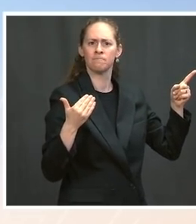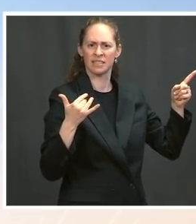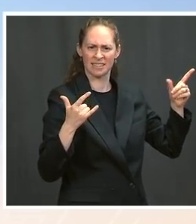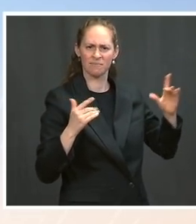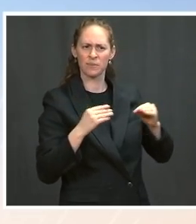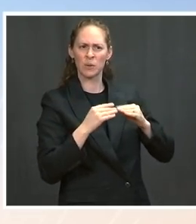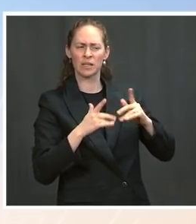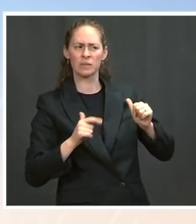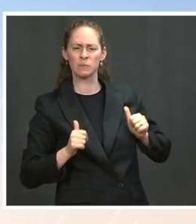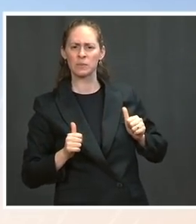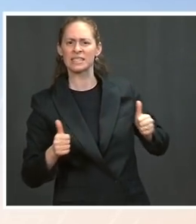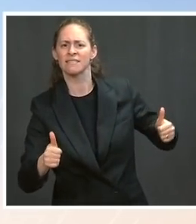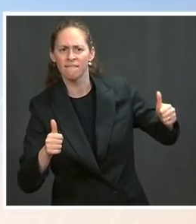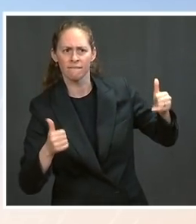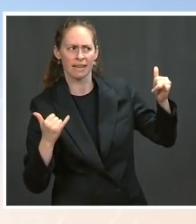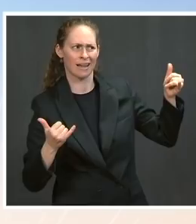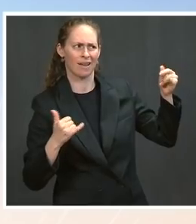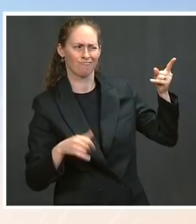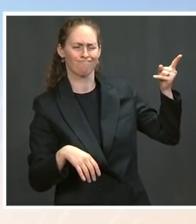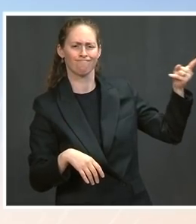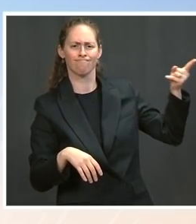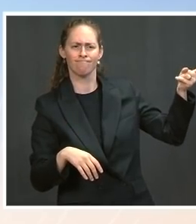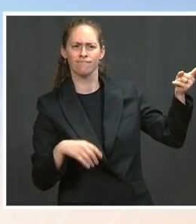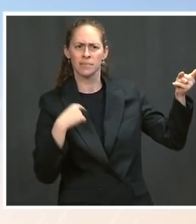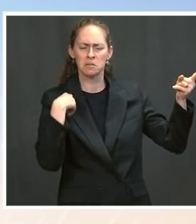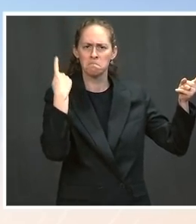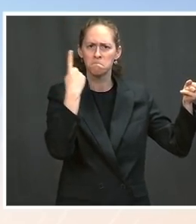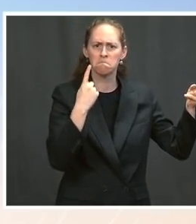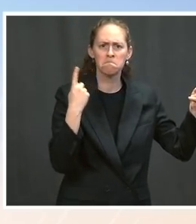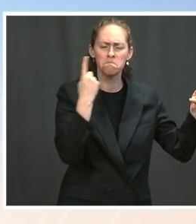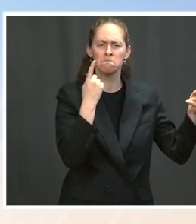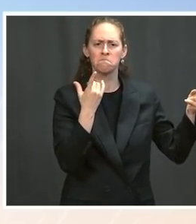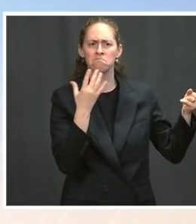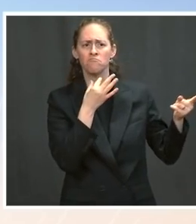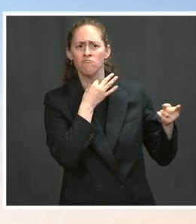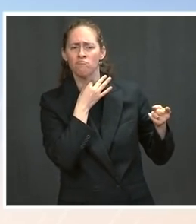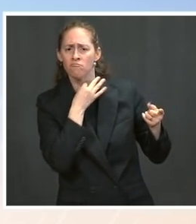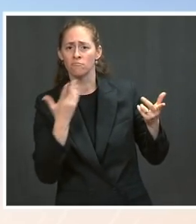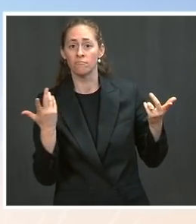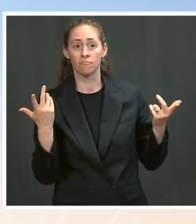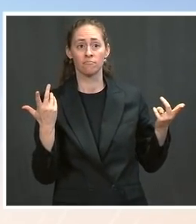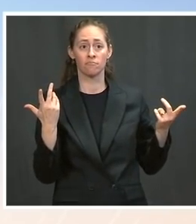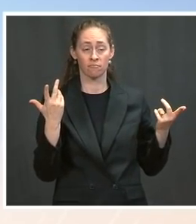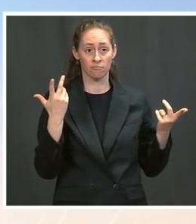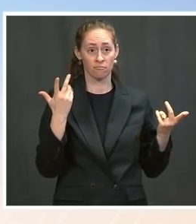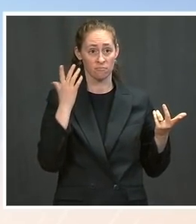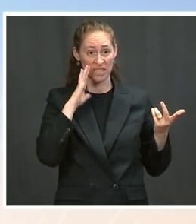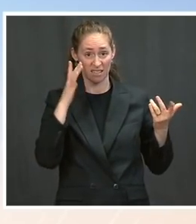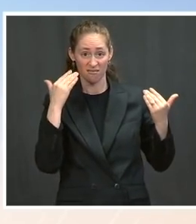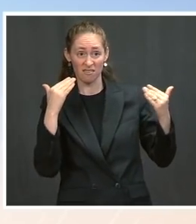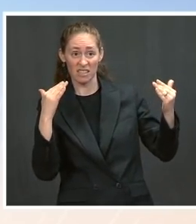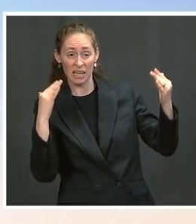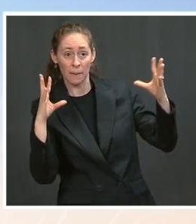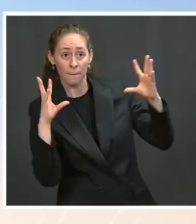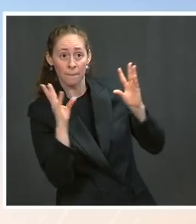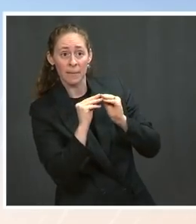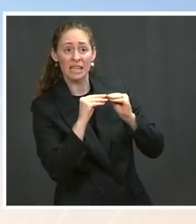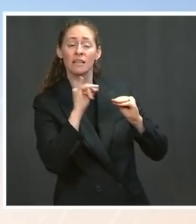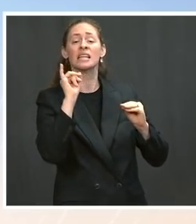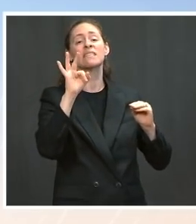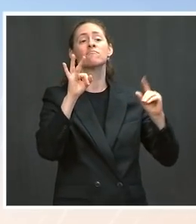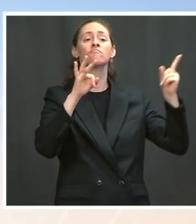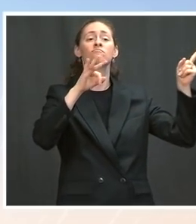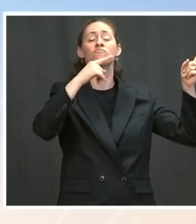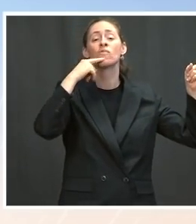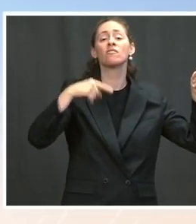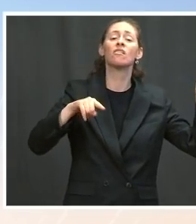with Putin despite this aggression? And is there a point at which the meeting could be broken off if Russia doesn't listen to U.S. warnings?